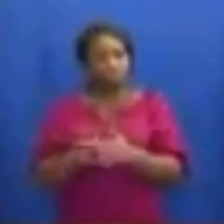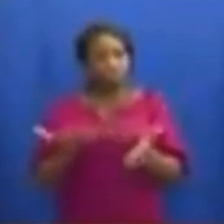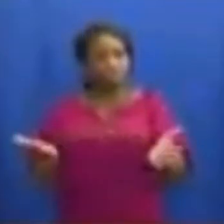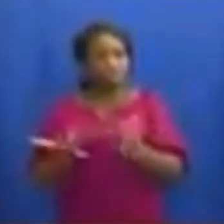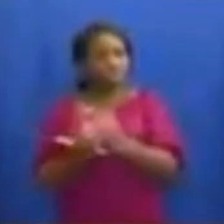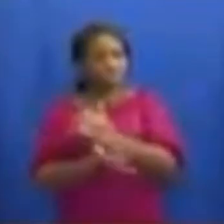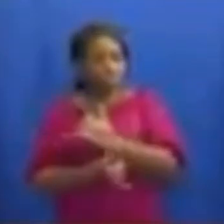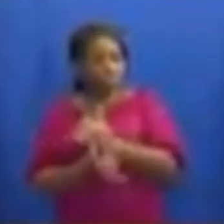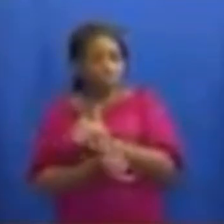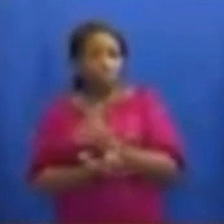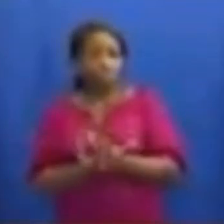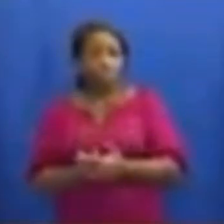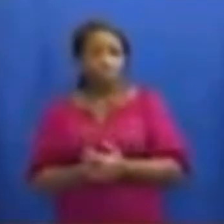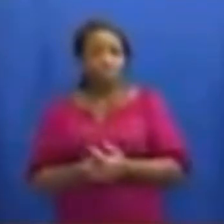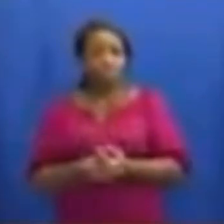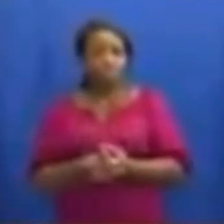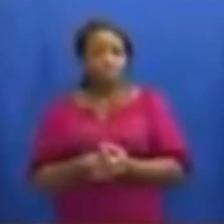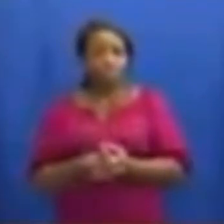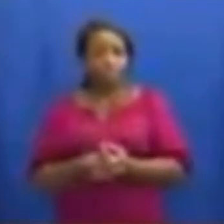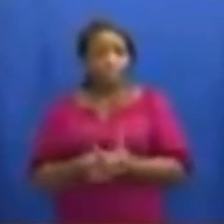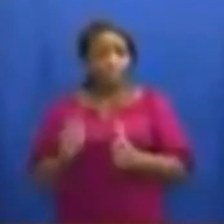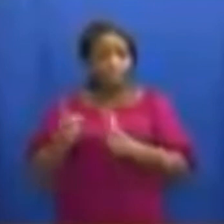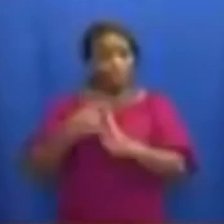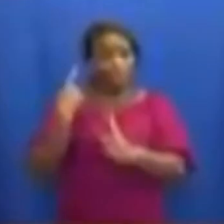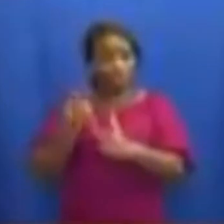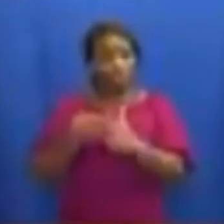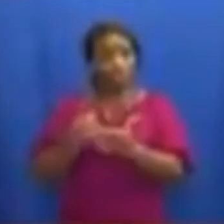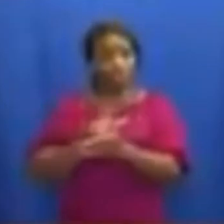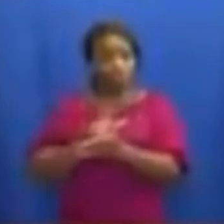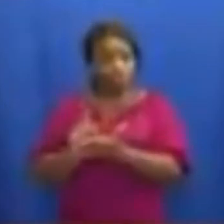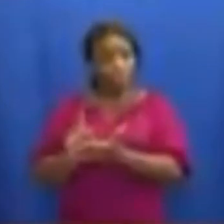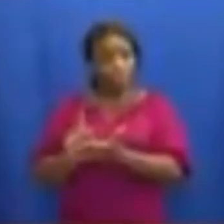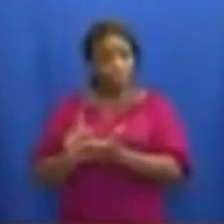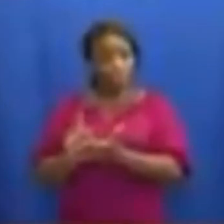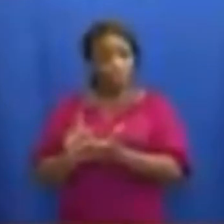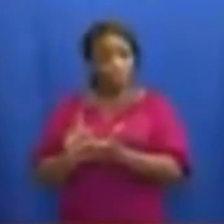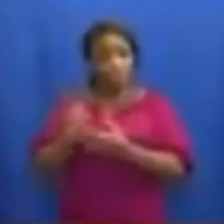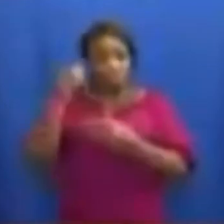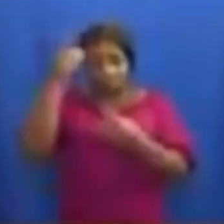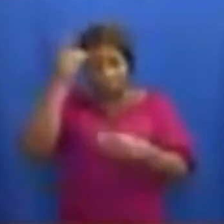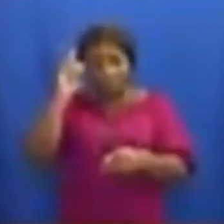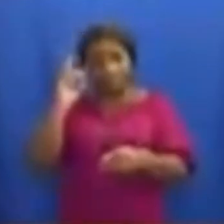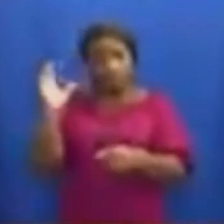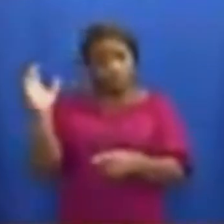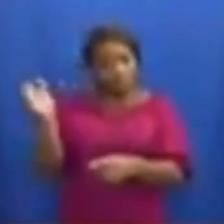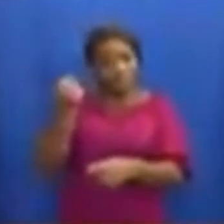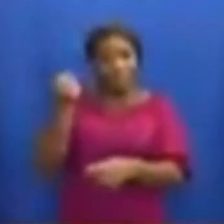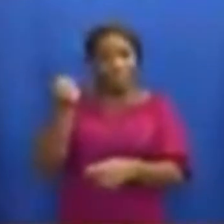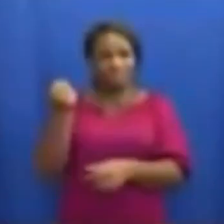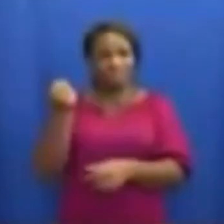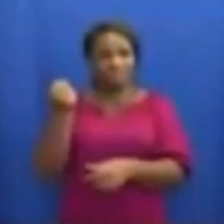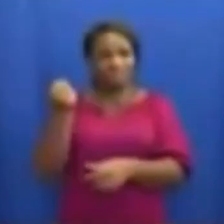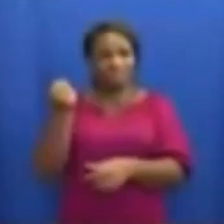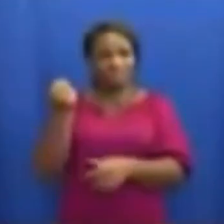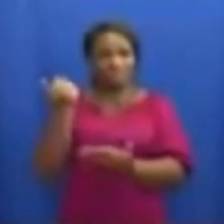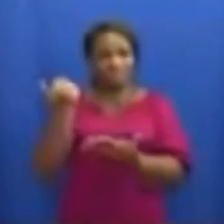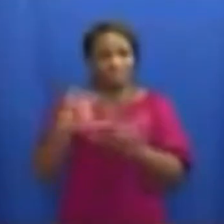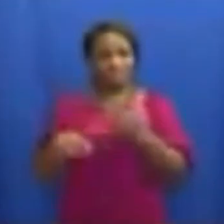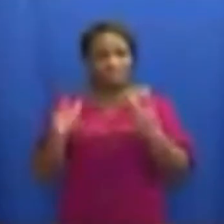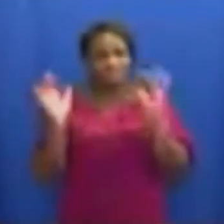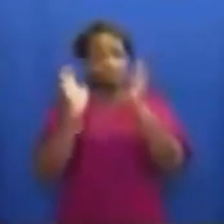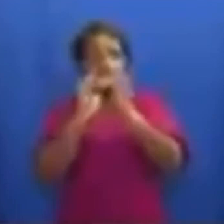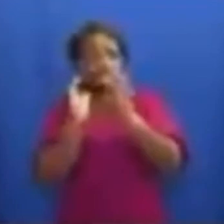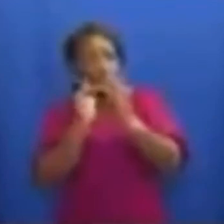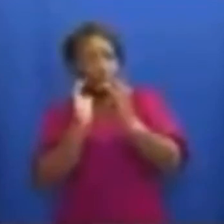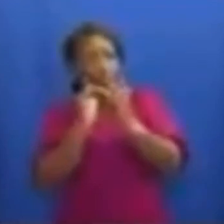country. In the next couple of weeks, a decision will also be taken on the resumption of contact sports,